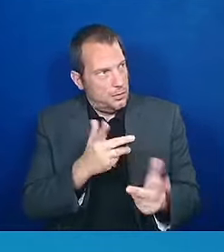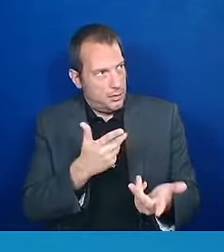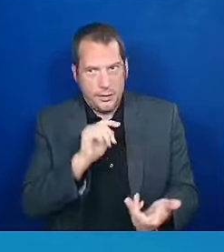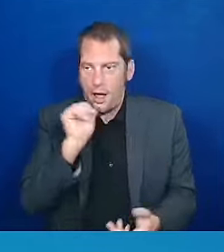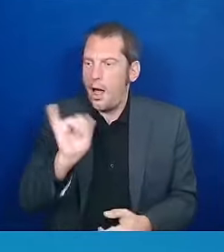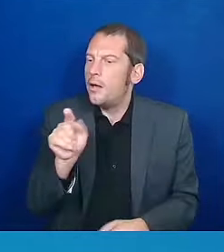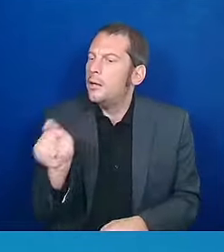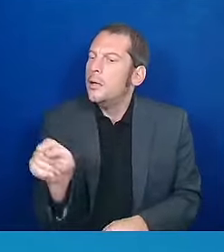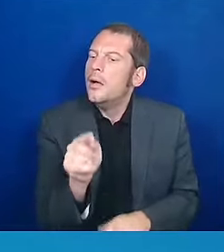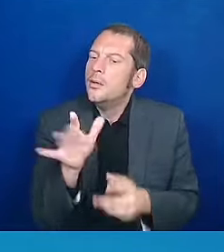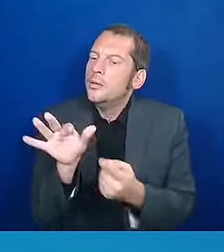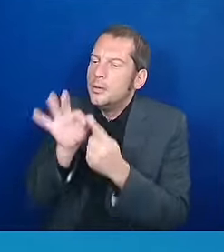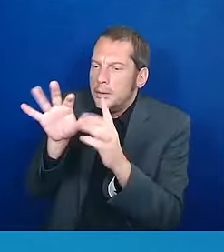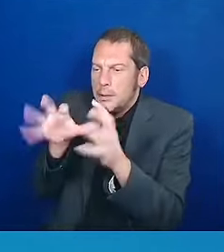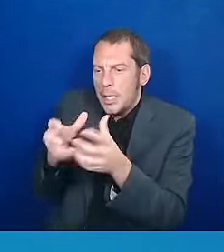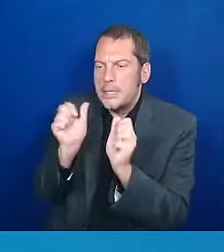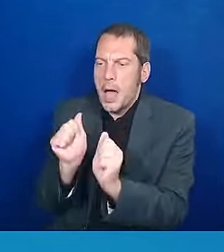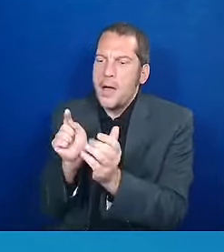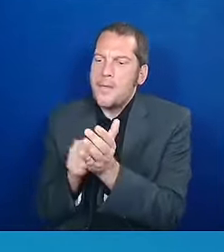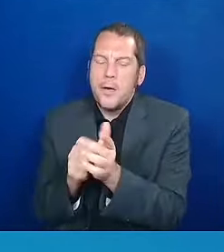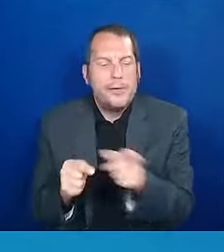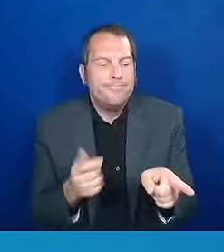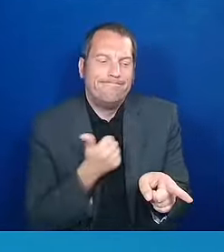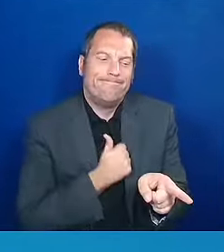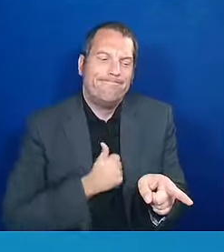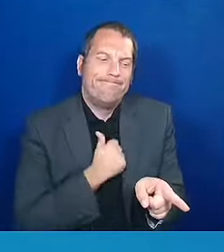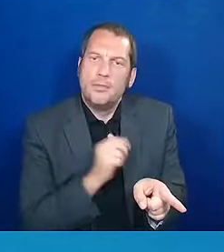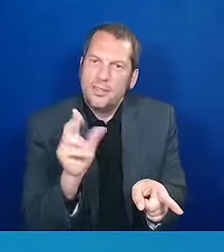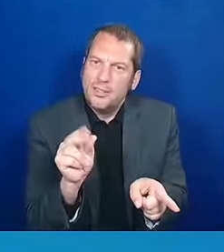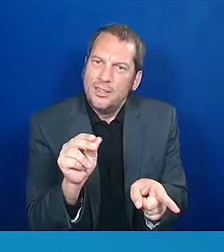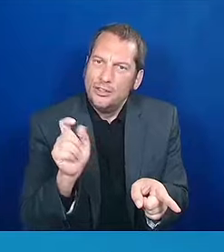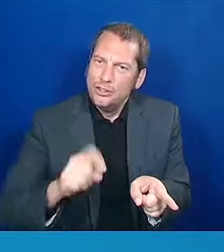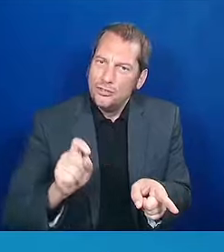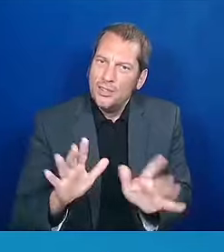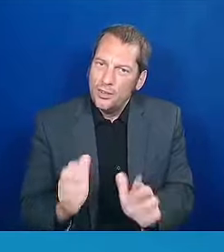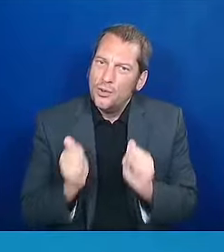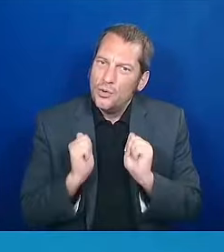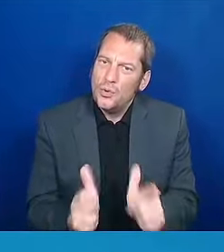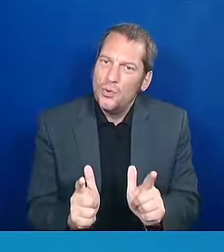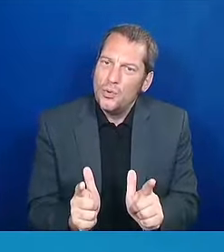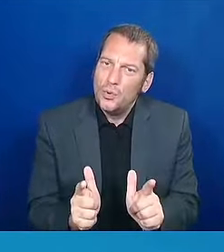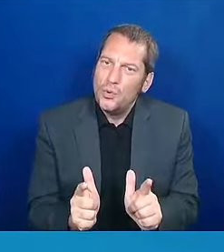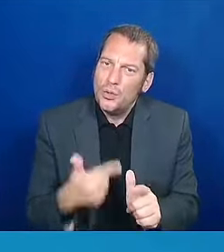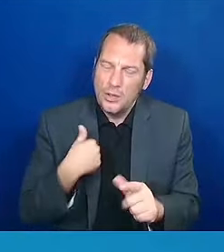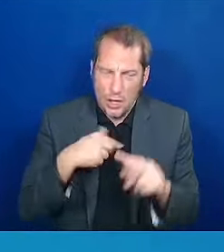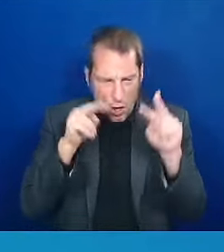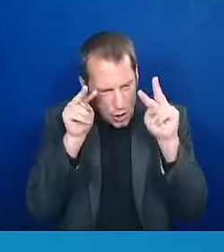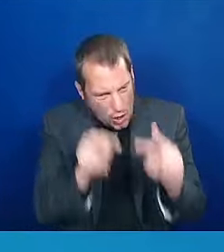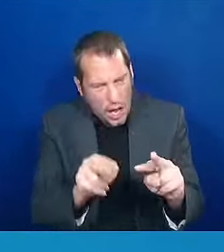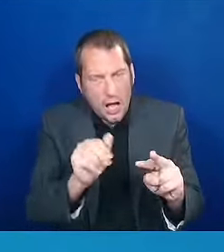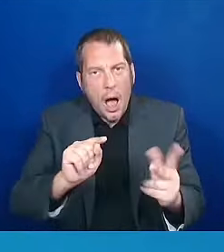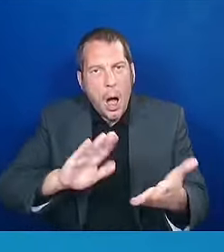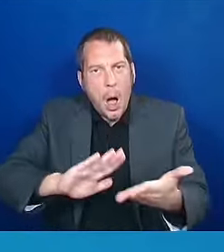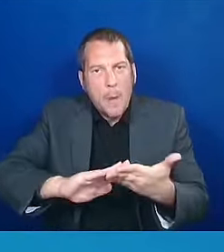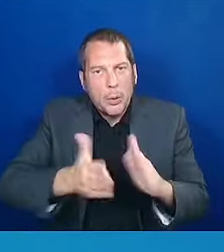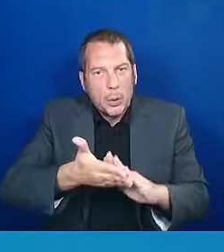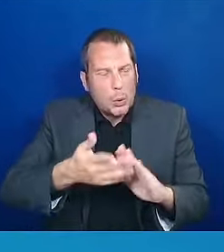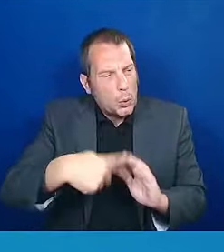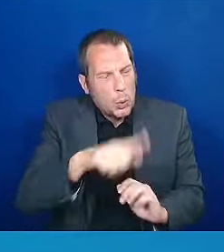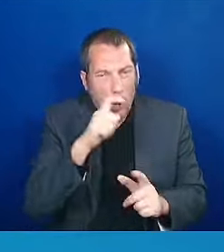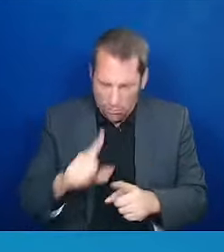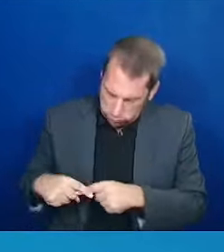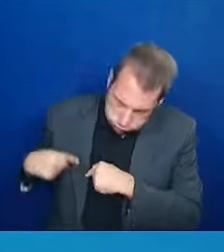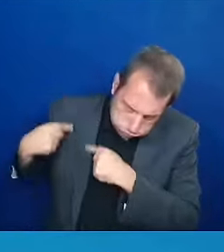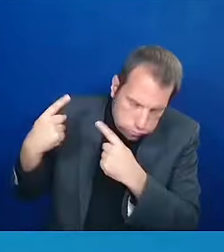We decided to look at specific communities that have been long-suffering on specific issues then,